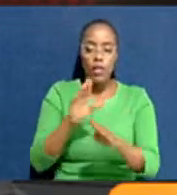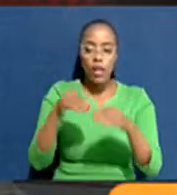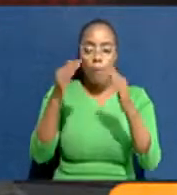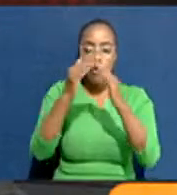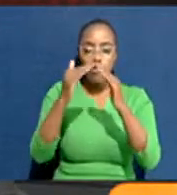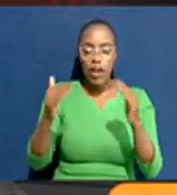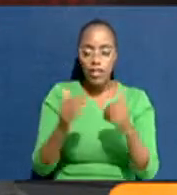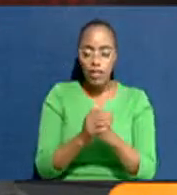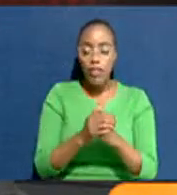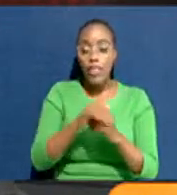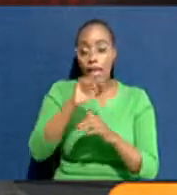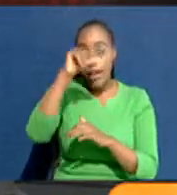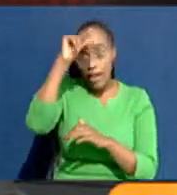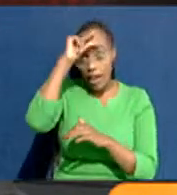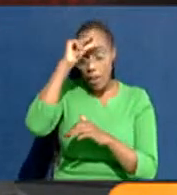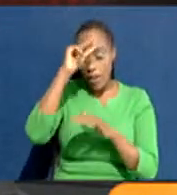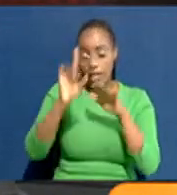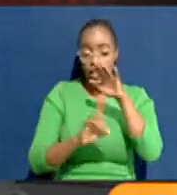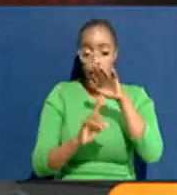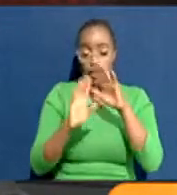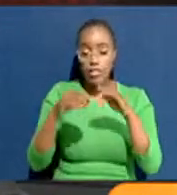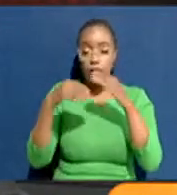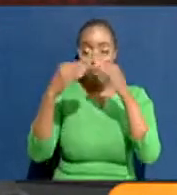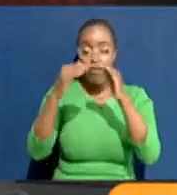know, mainstream government ministries provided houses.